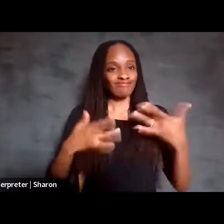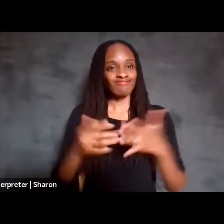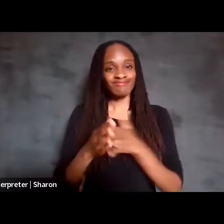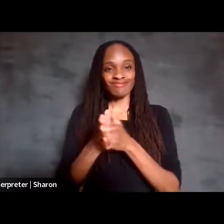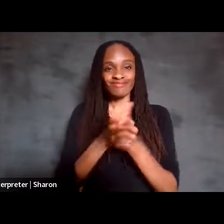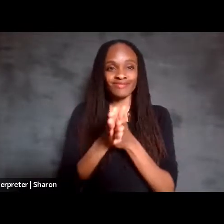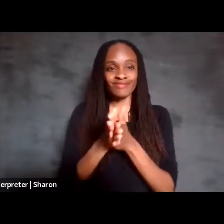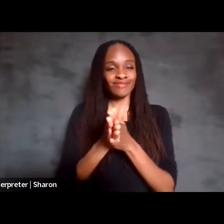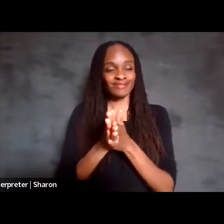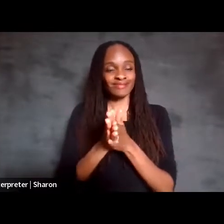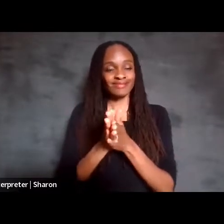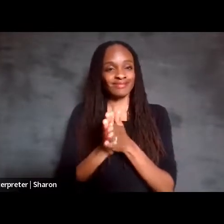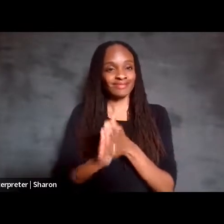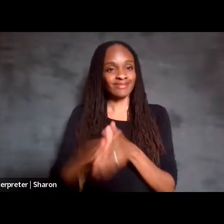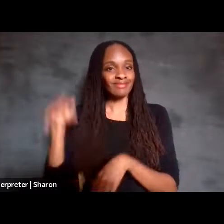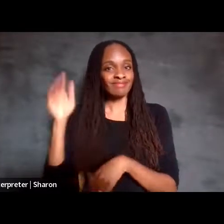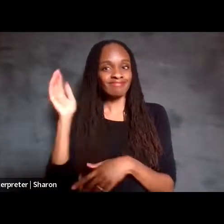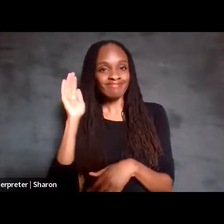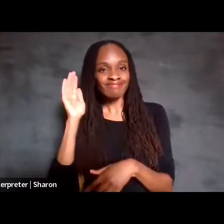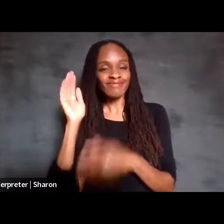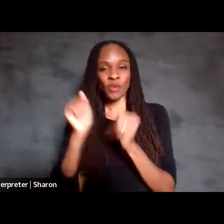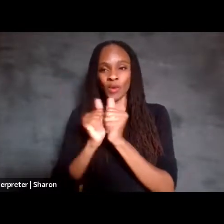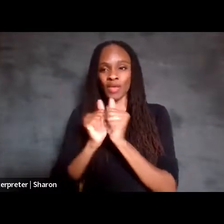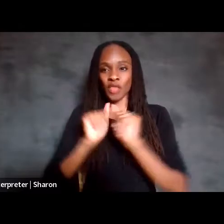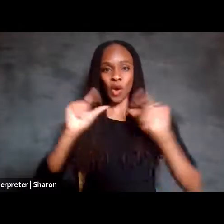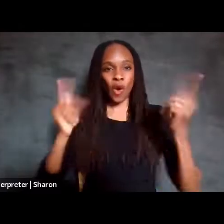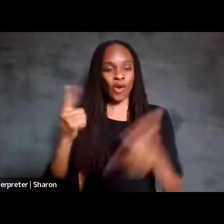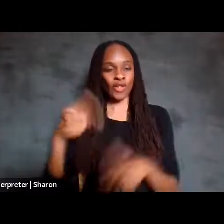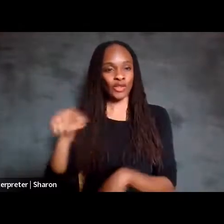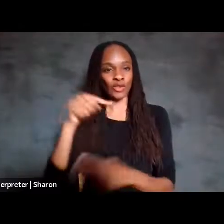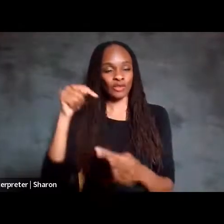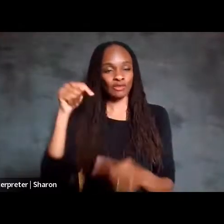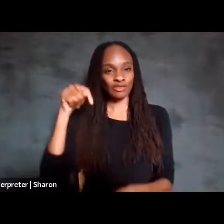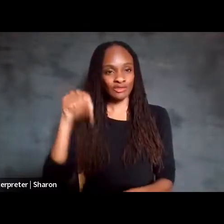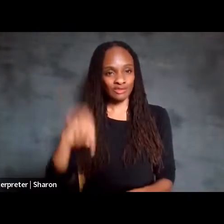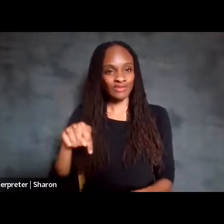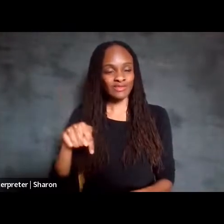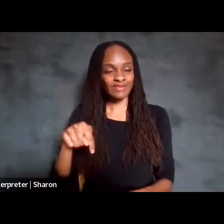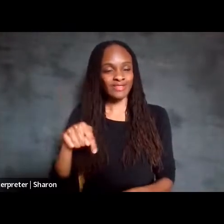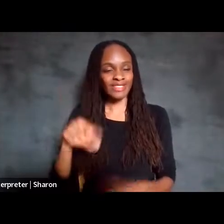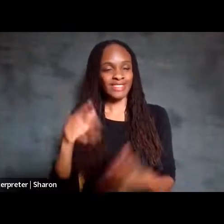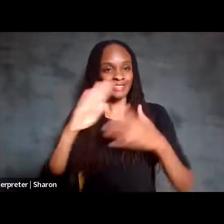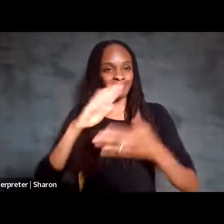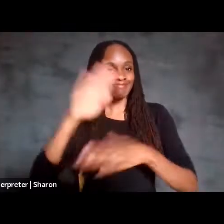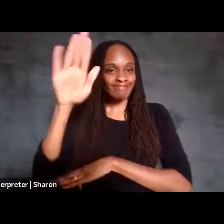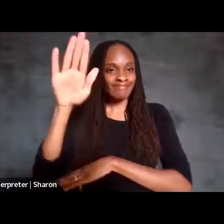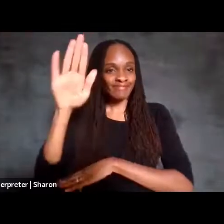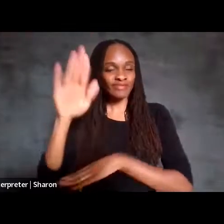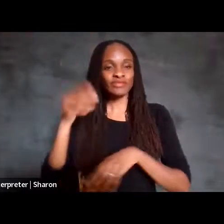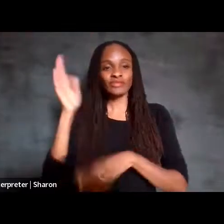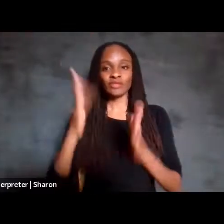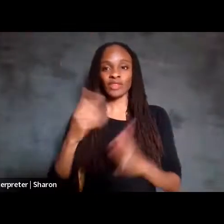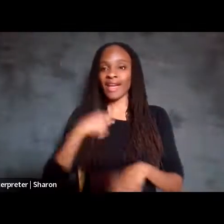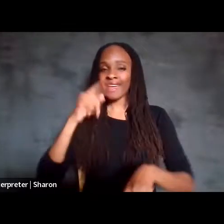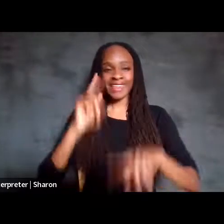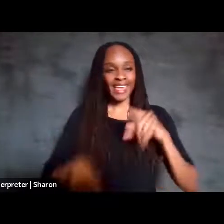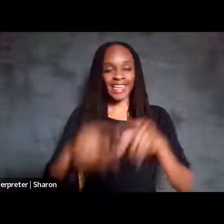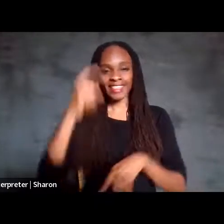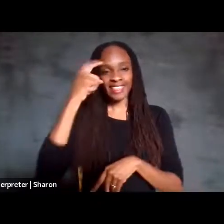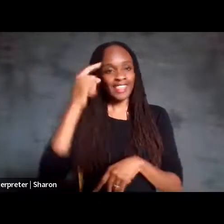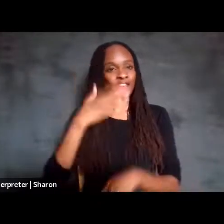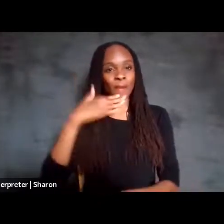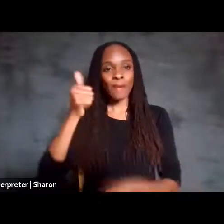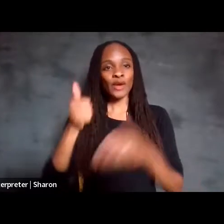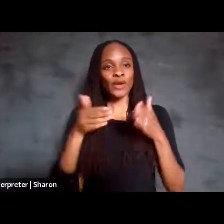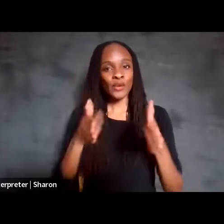have listened, along with all of you, to this afternoon's presenters. I cannot think of a better